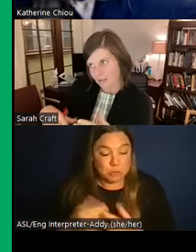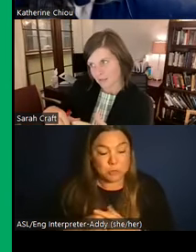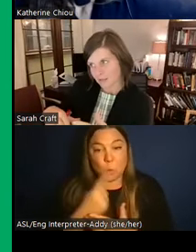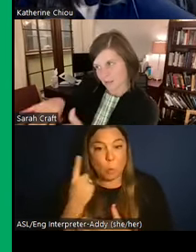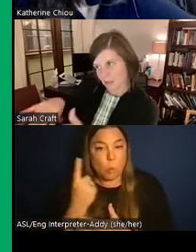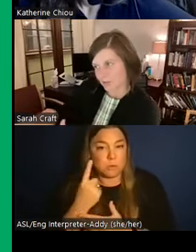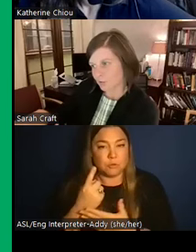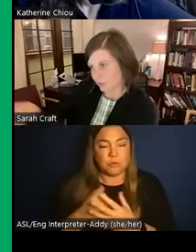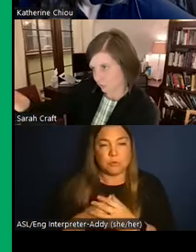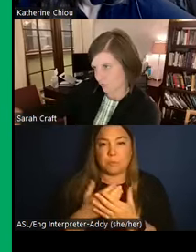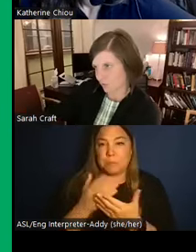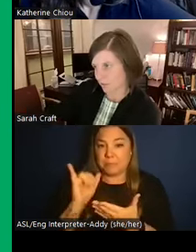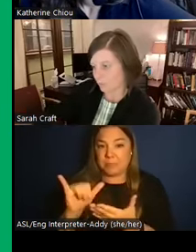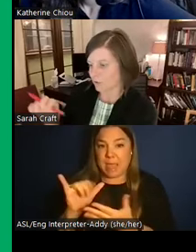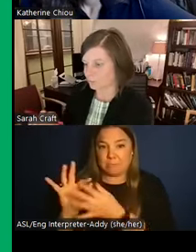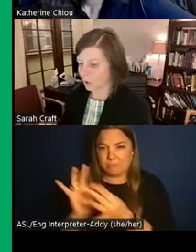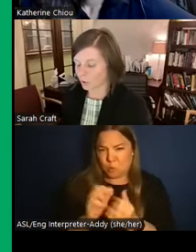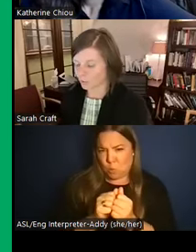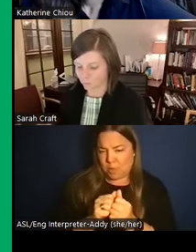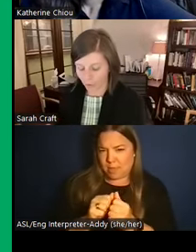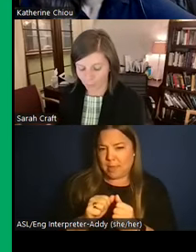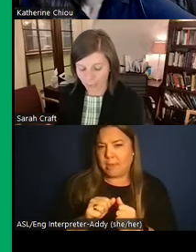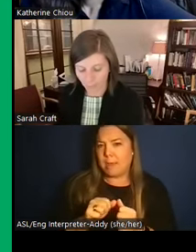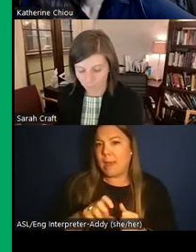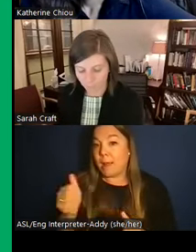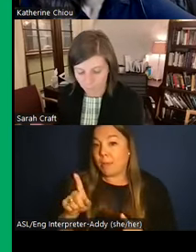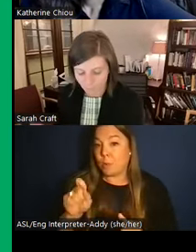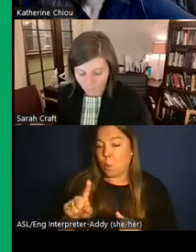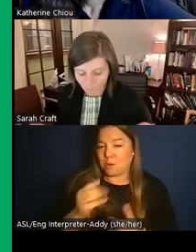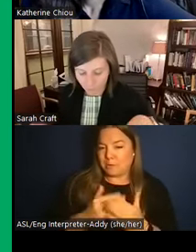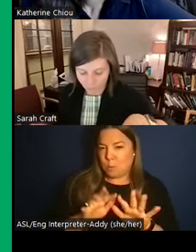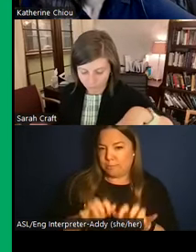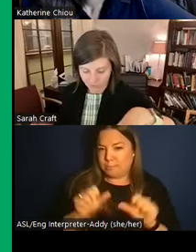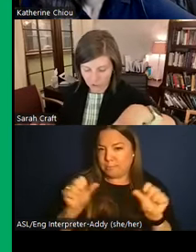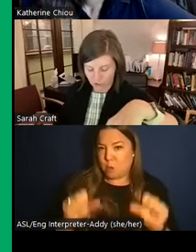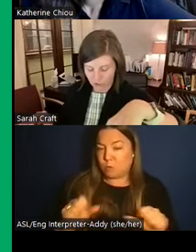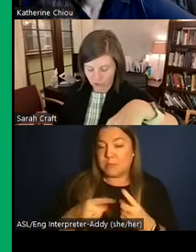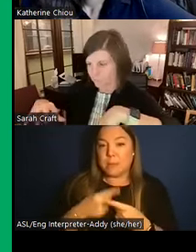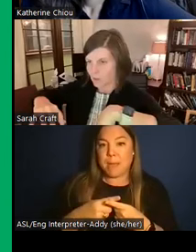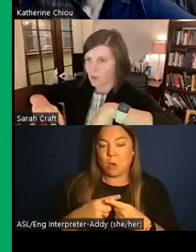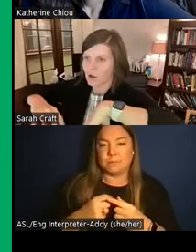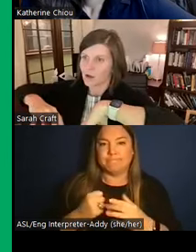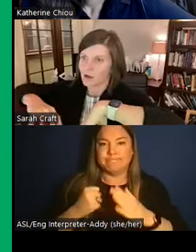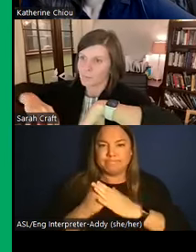play into another question that was posed about the fortifications